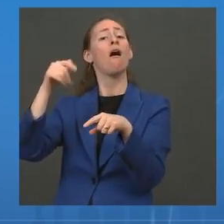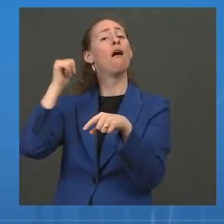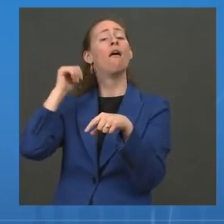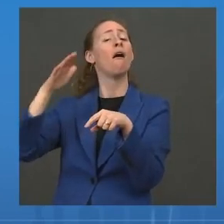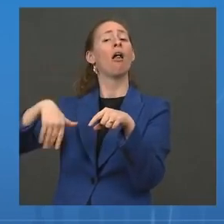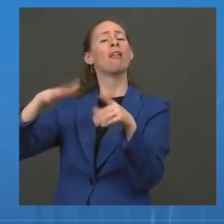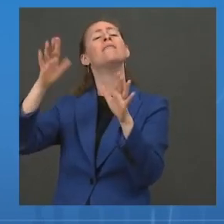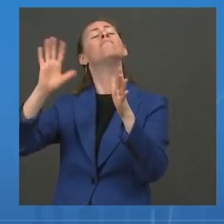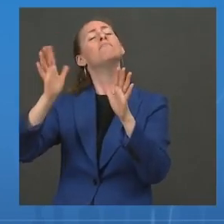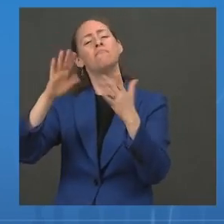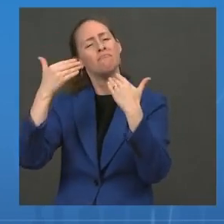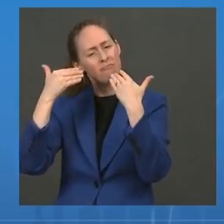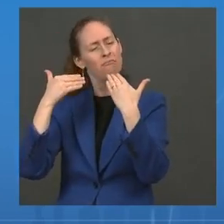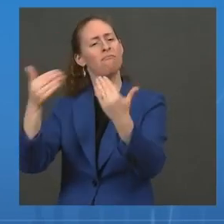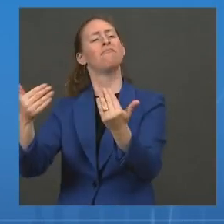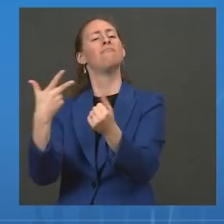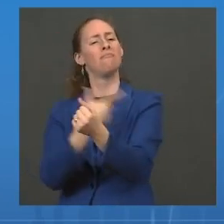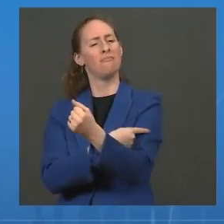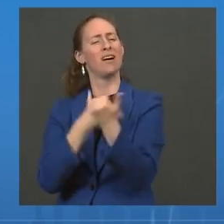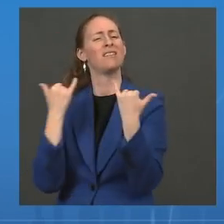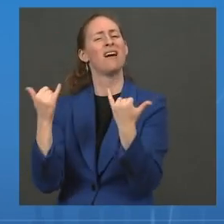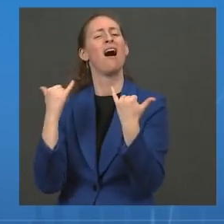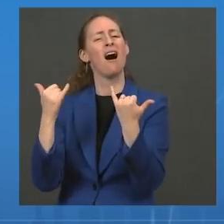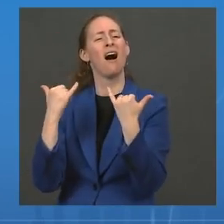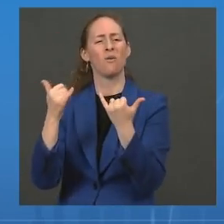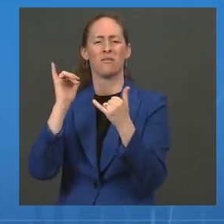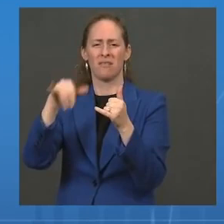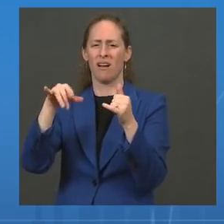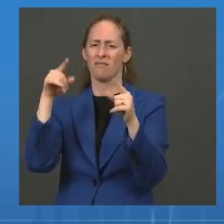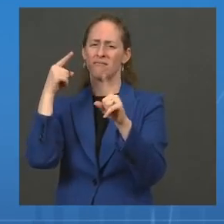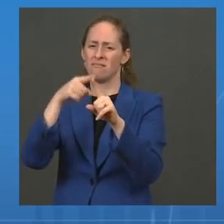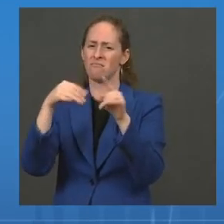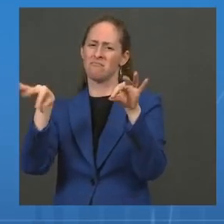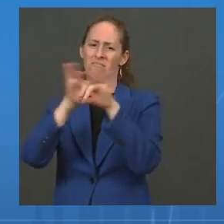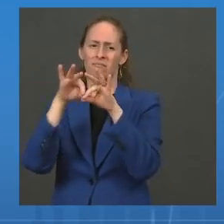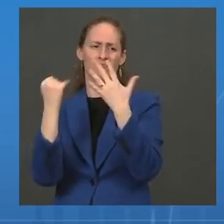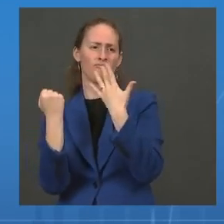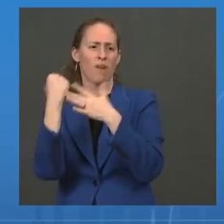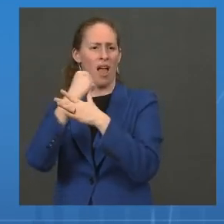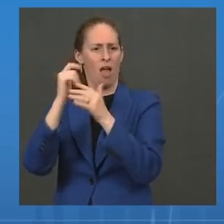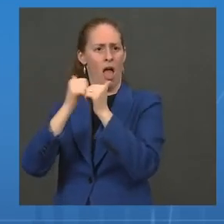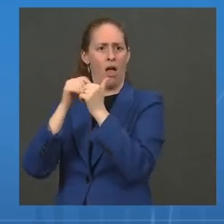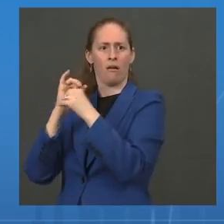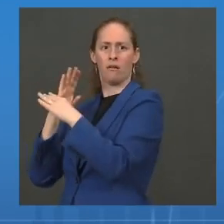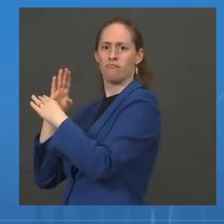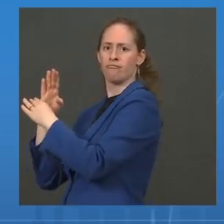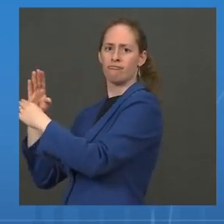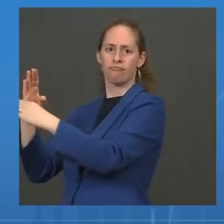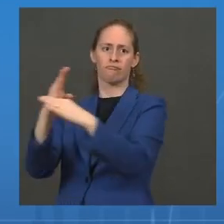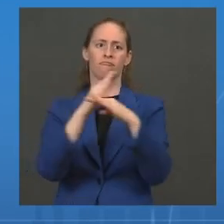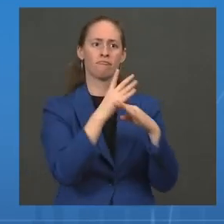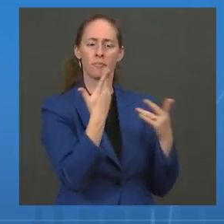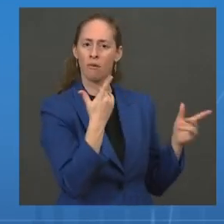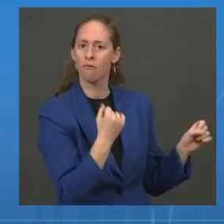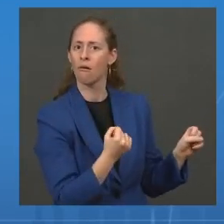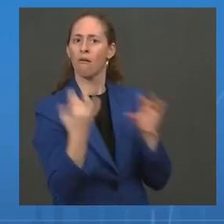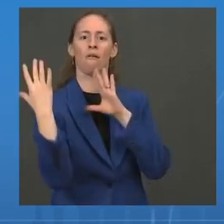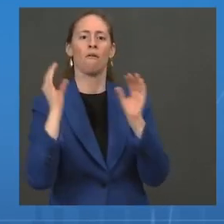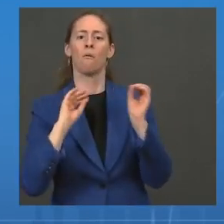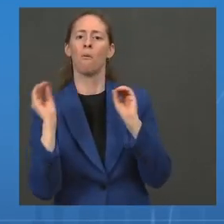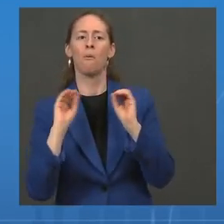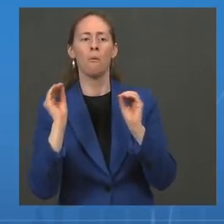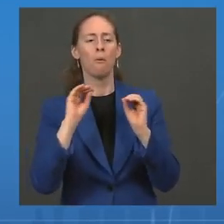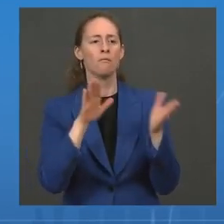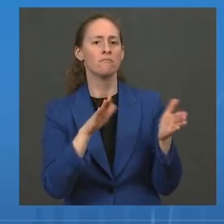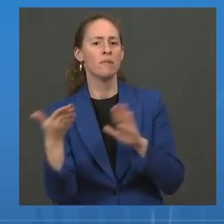vaccinated. That, I think, is the most important in terms of preventing hospitalizations and death and infection in and of itself. For those who are eligible for a